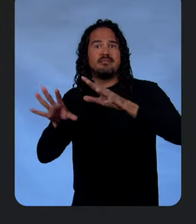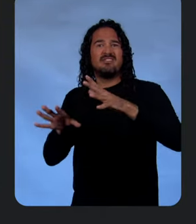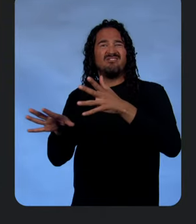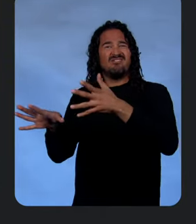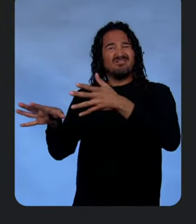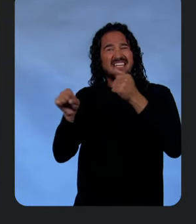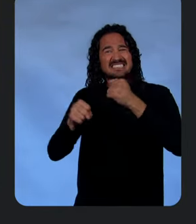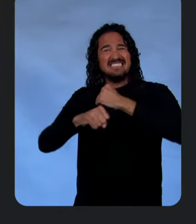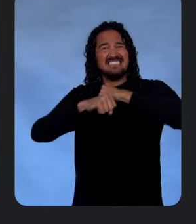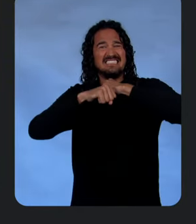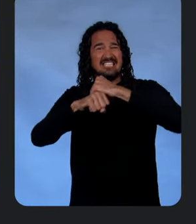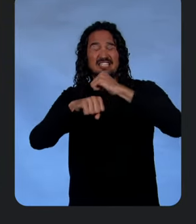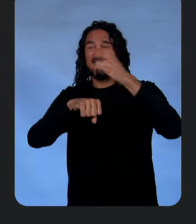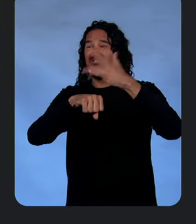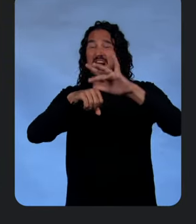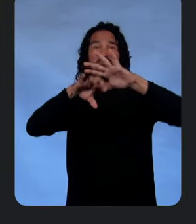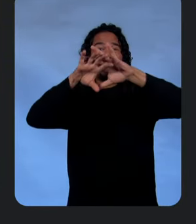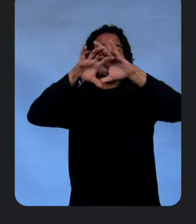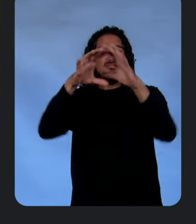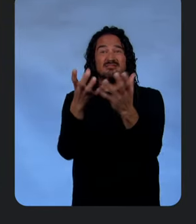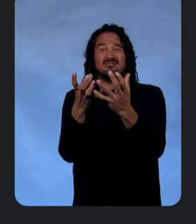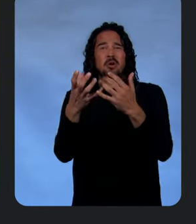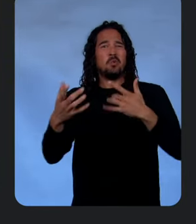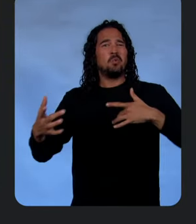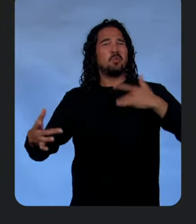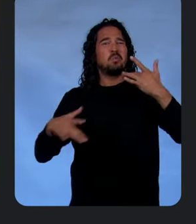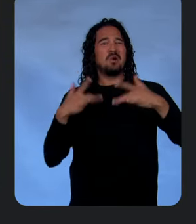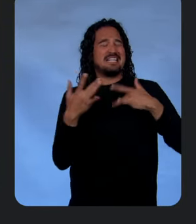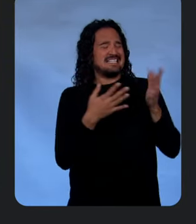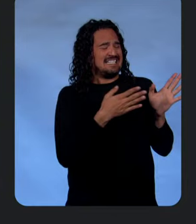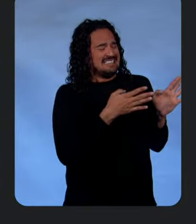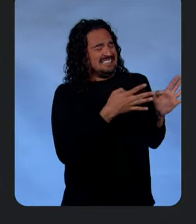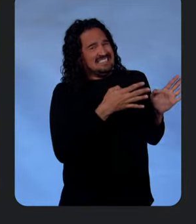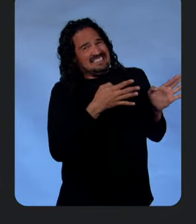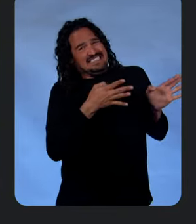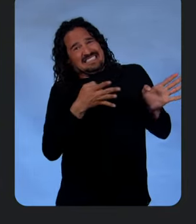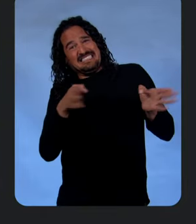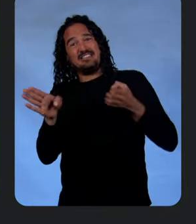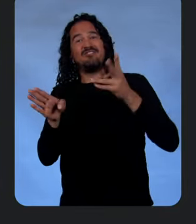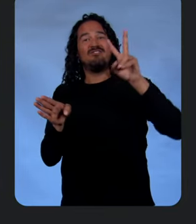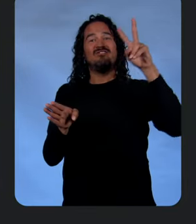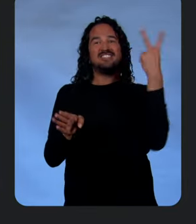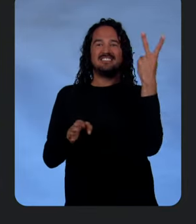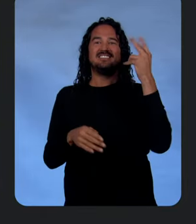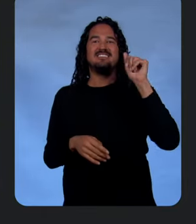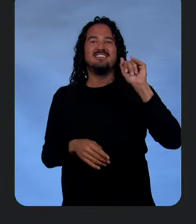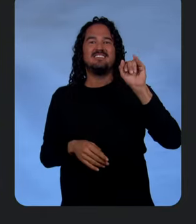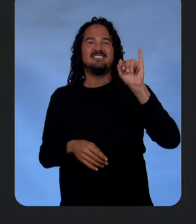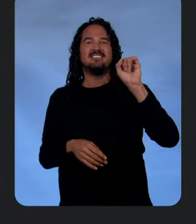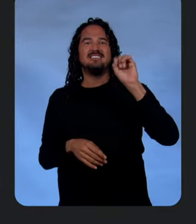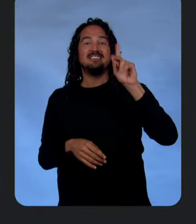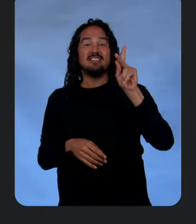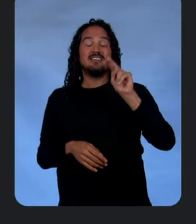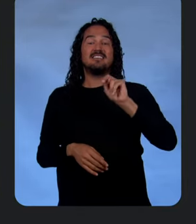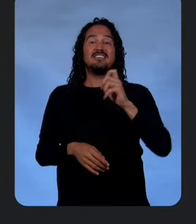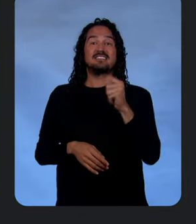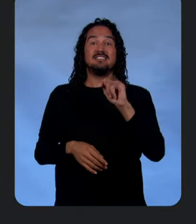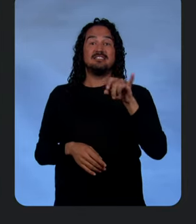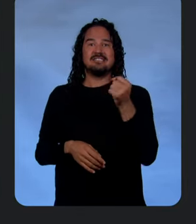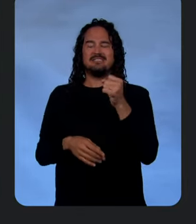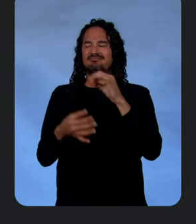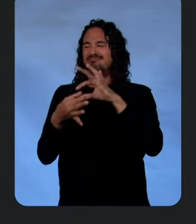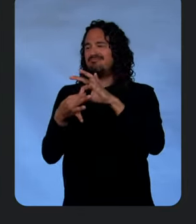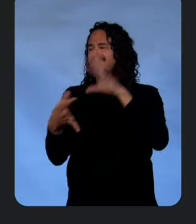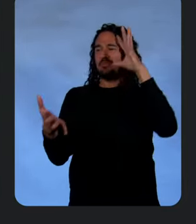world. We're excited to help move the needle here through the Vercel AI SDK on Next.js and unlock generative UI for everyone.